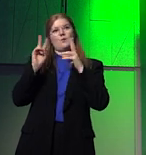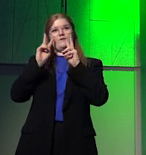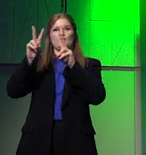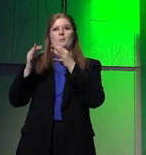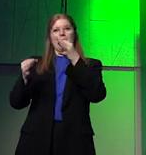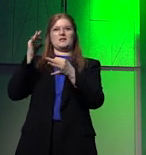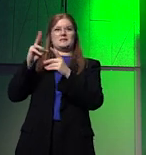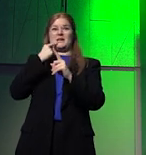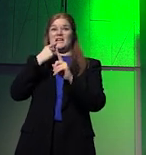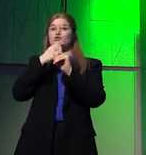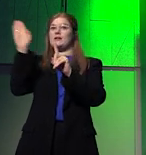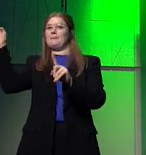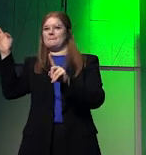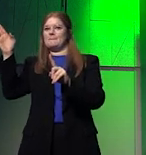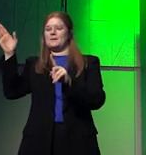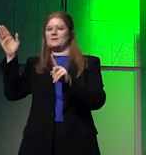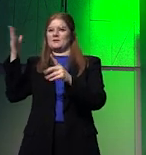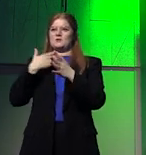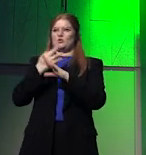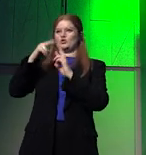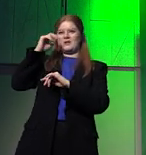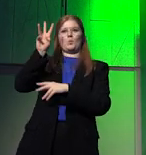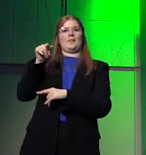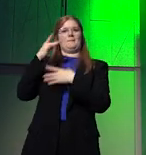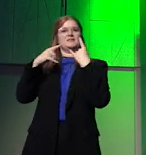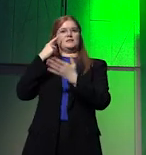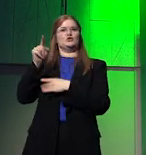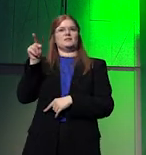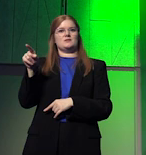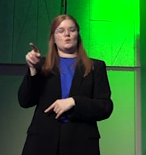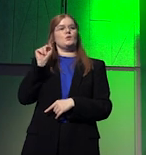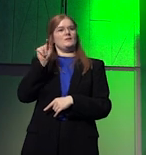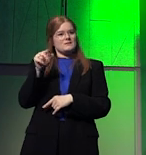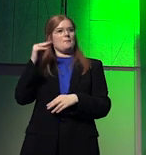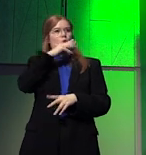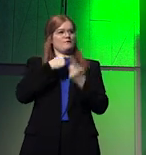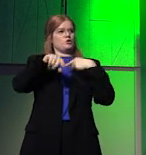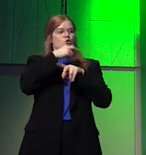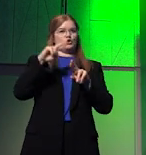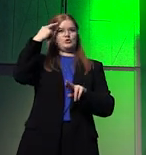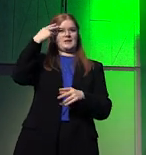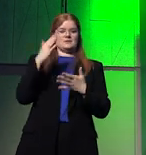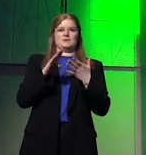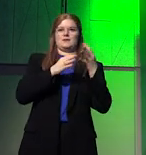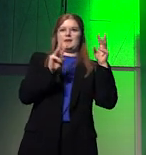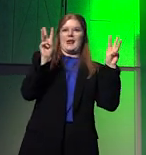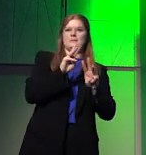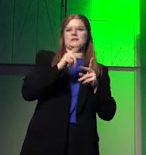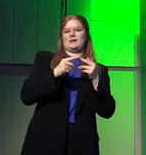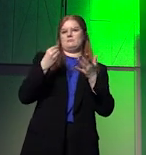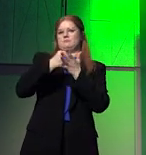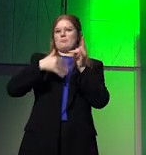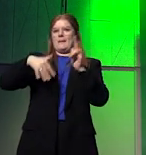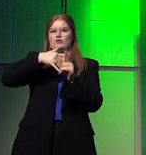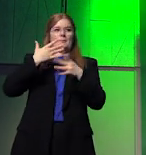politics. politics. And this is an important decor or climate and ecological background to understand